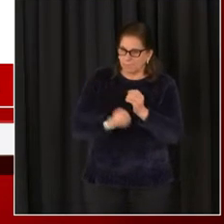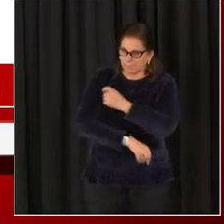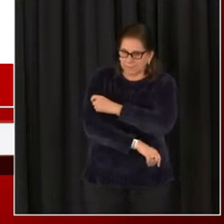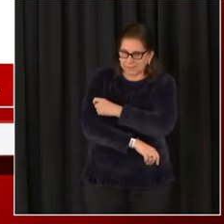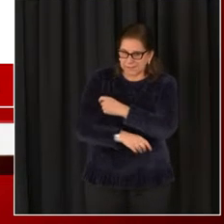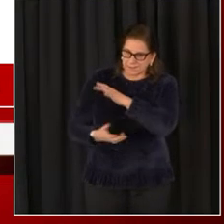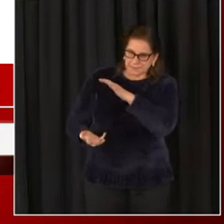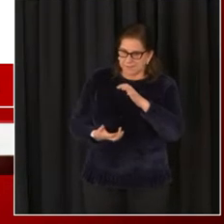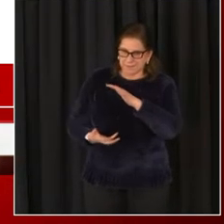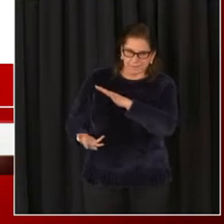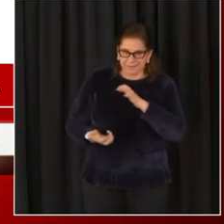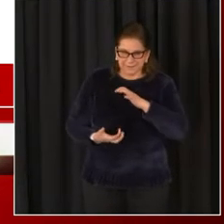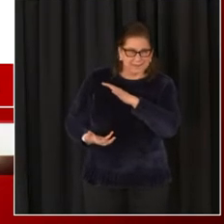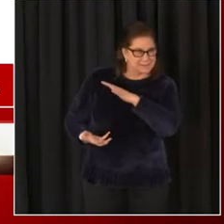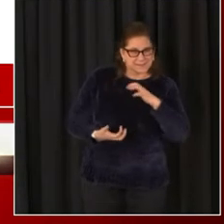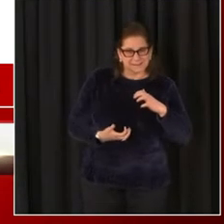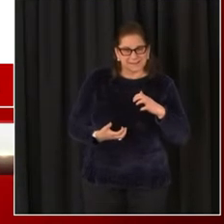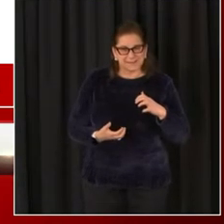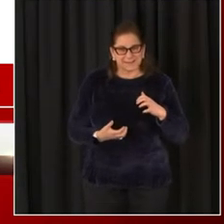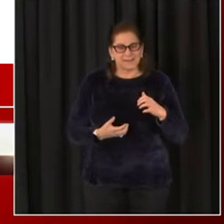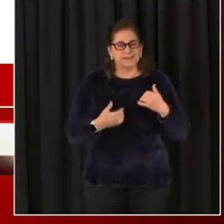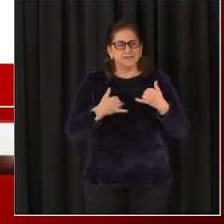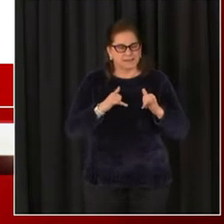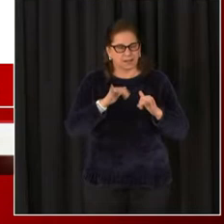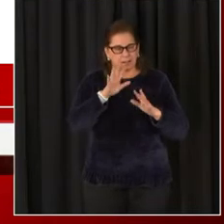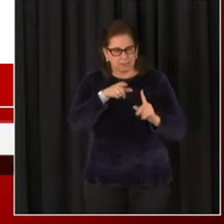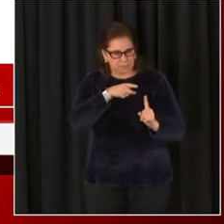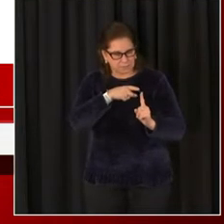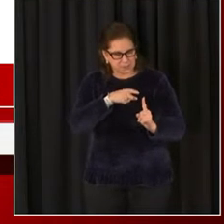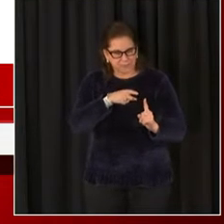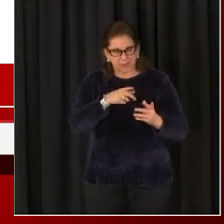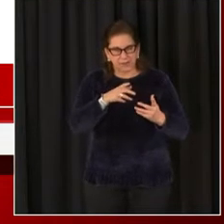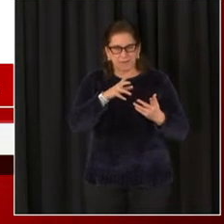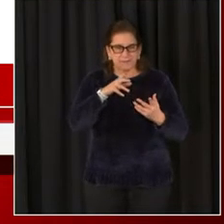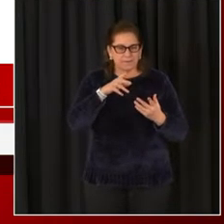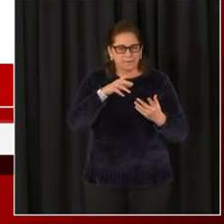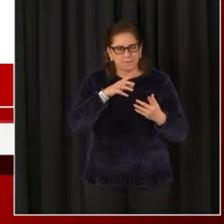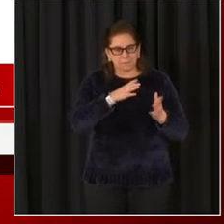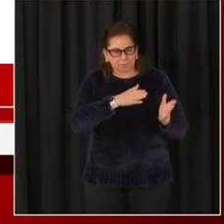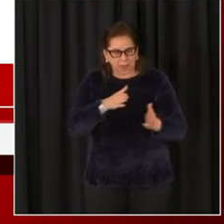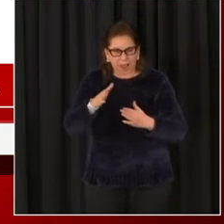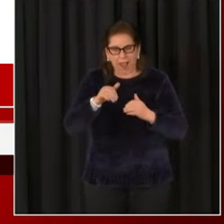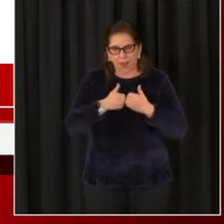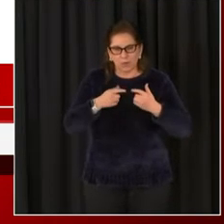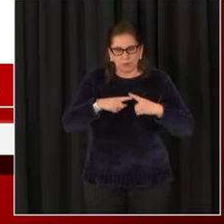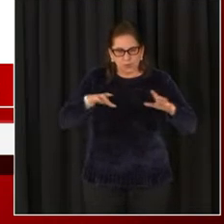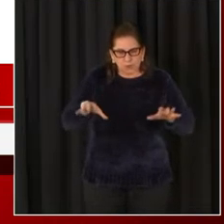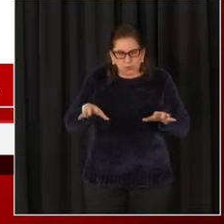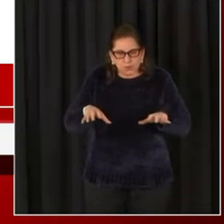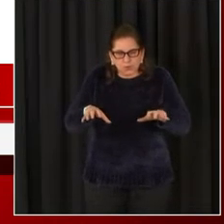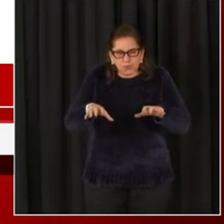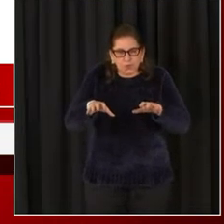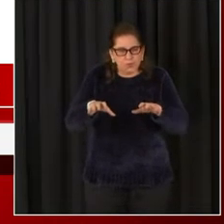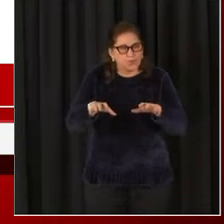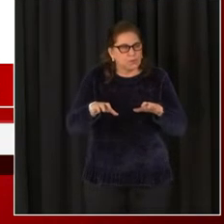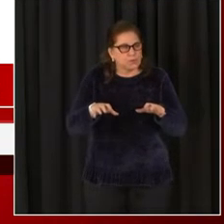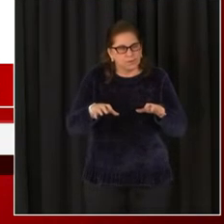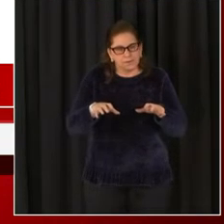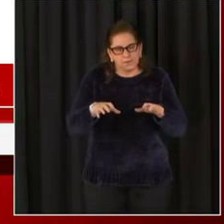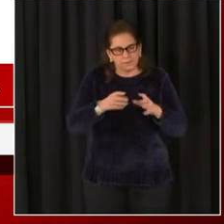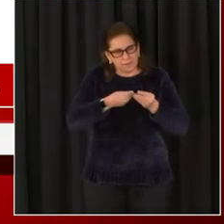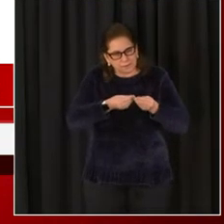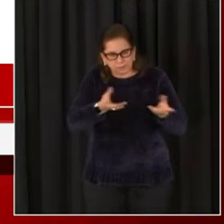We also have a detailed plan to continue being able to do so, and you can see from this chart, for